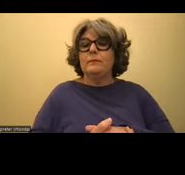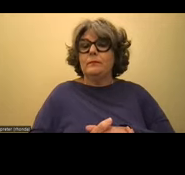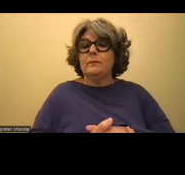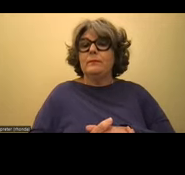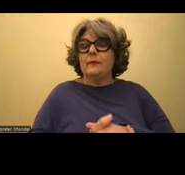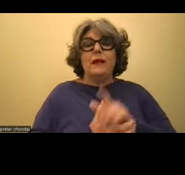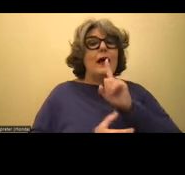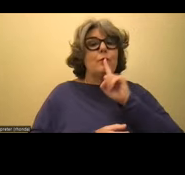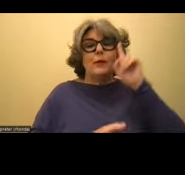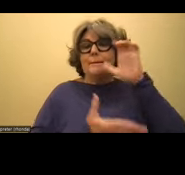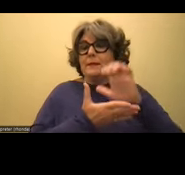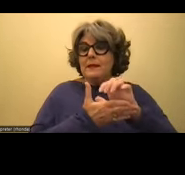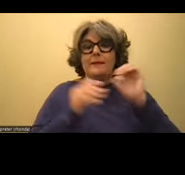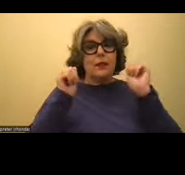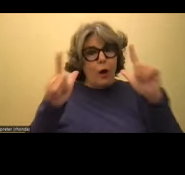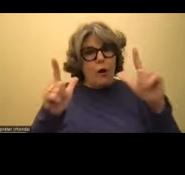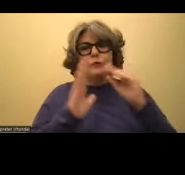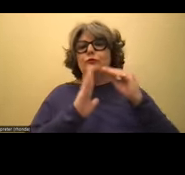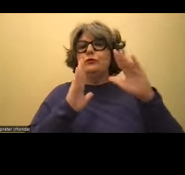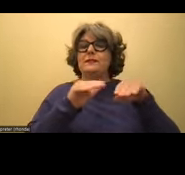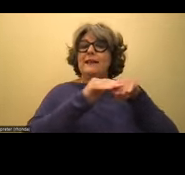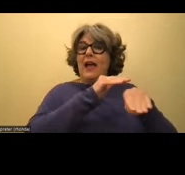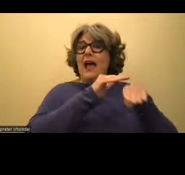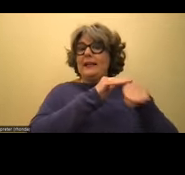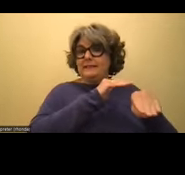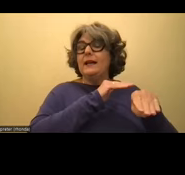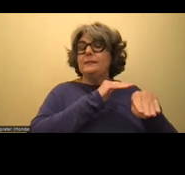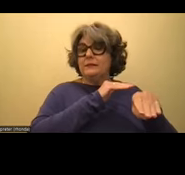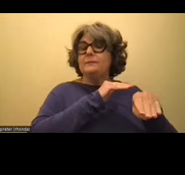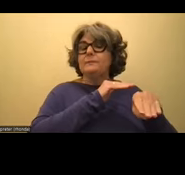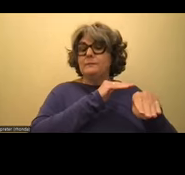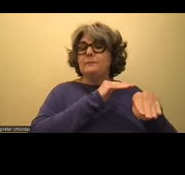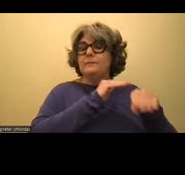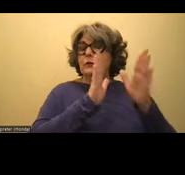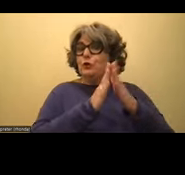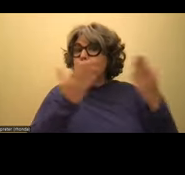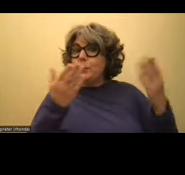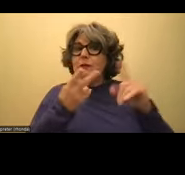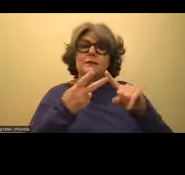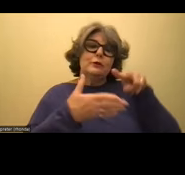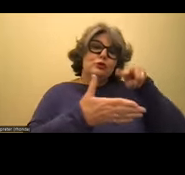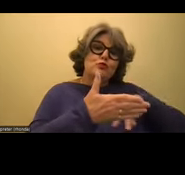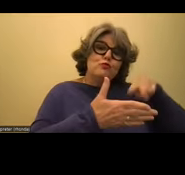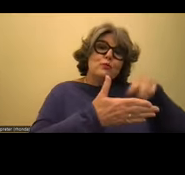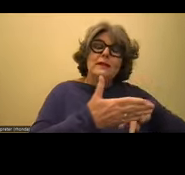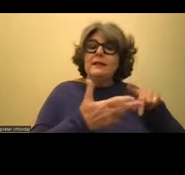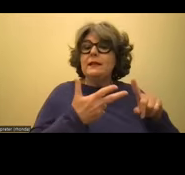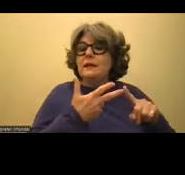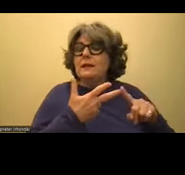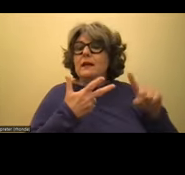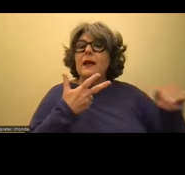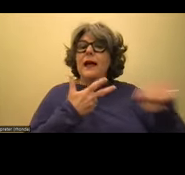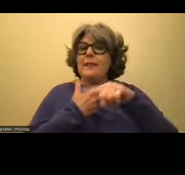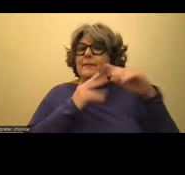big believer in making sure that all students have access to books and to reading, even those